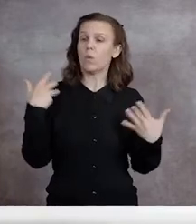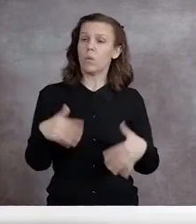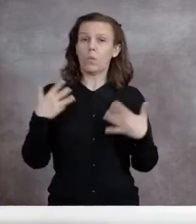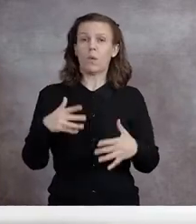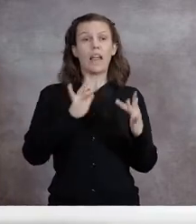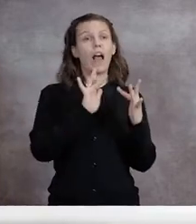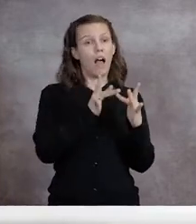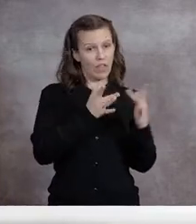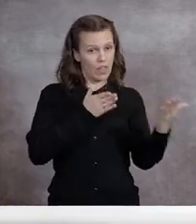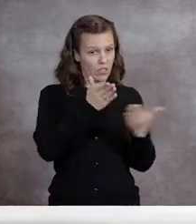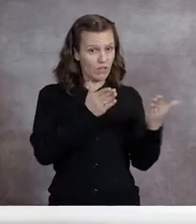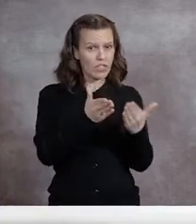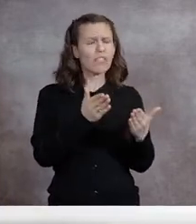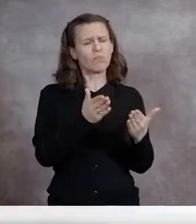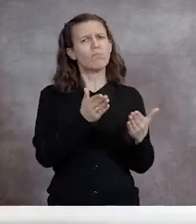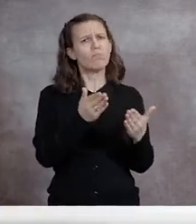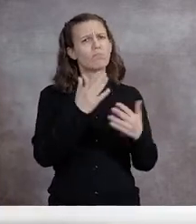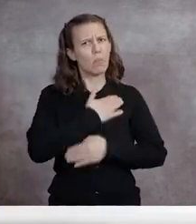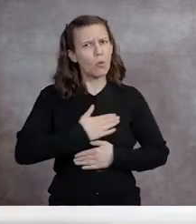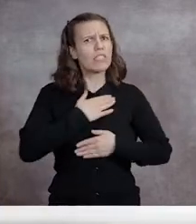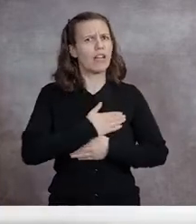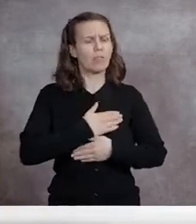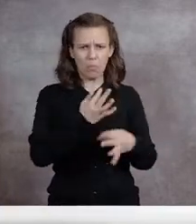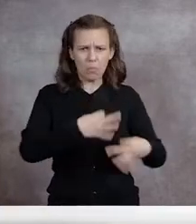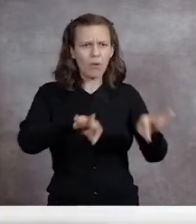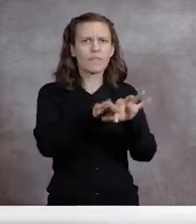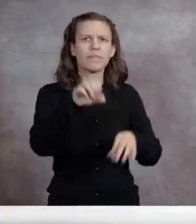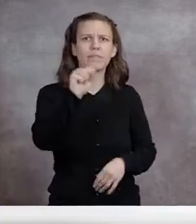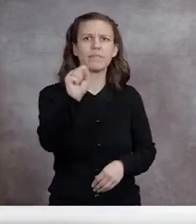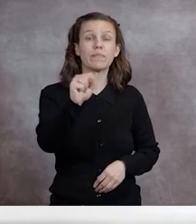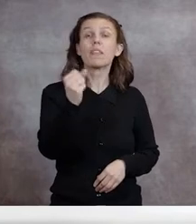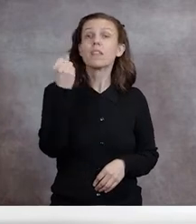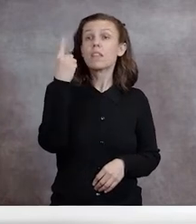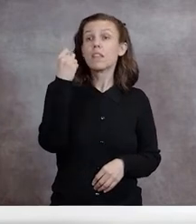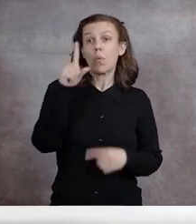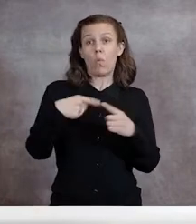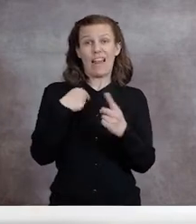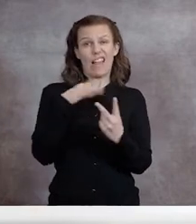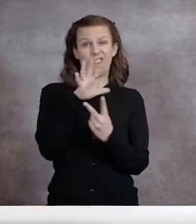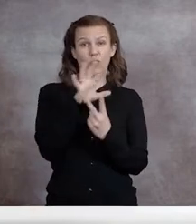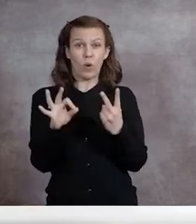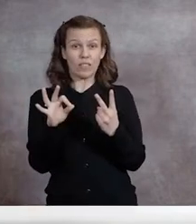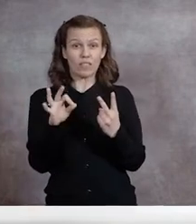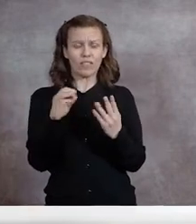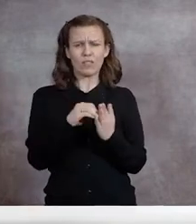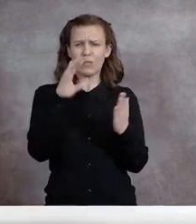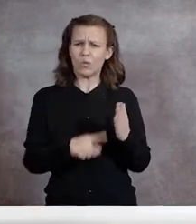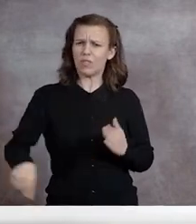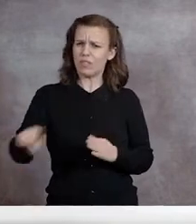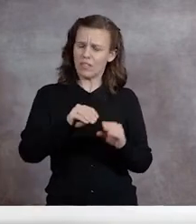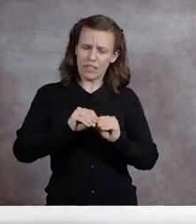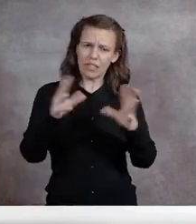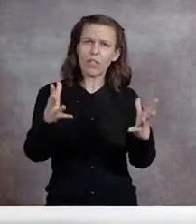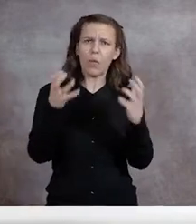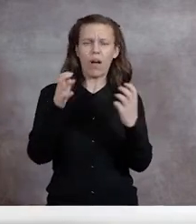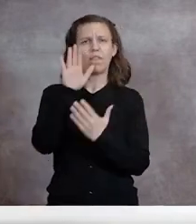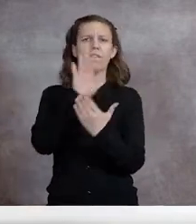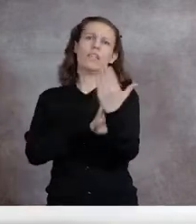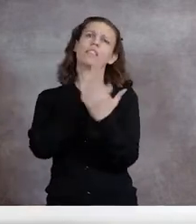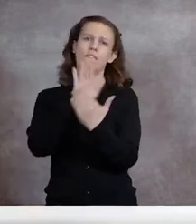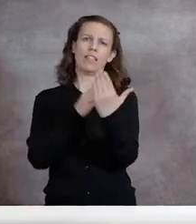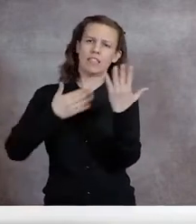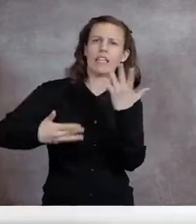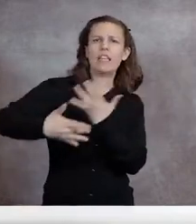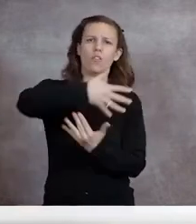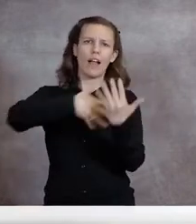is that online services are certainly appreciated, but when given the choice, our students clearly also want face